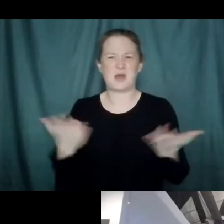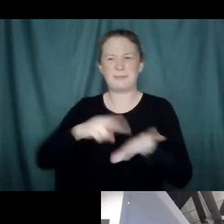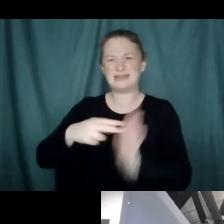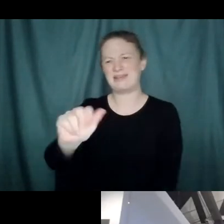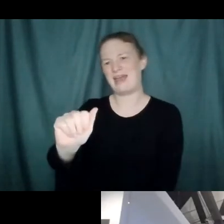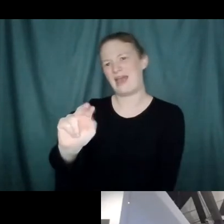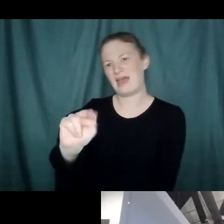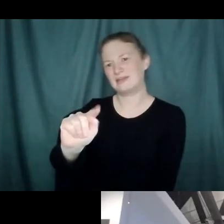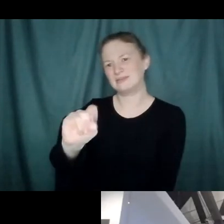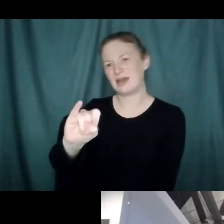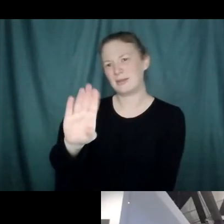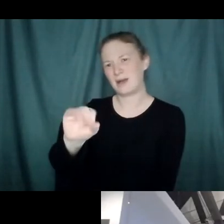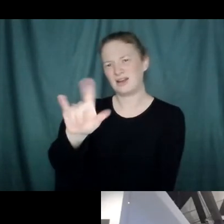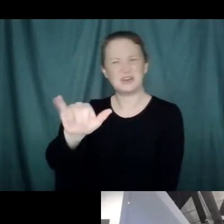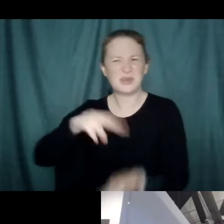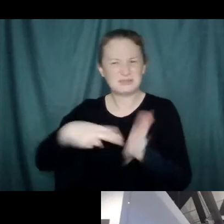and healthy?